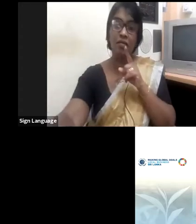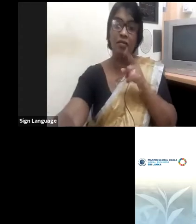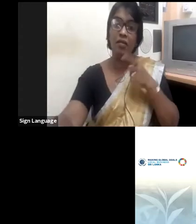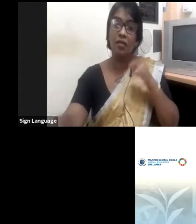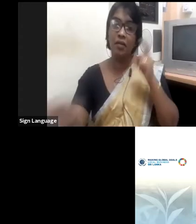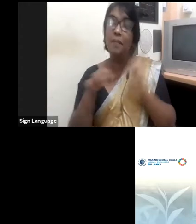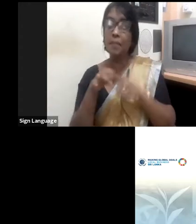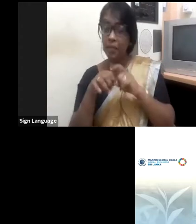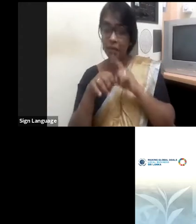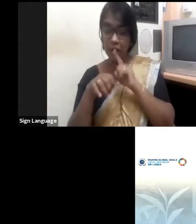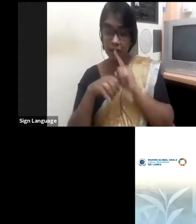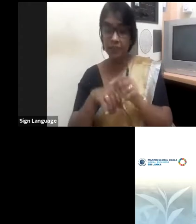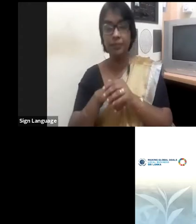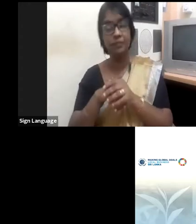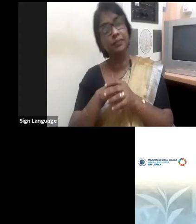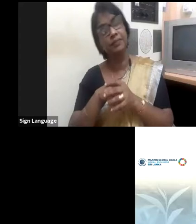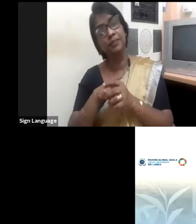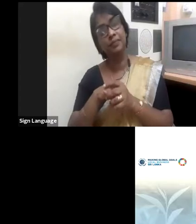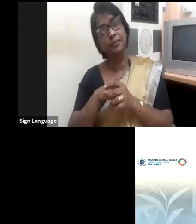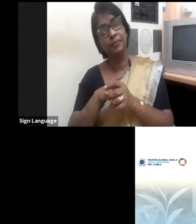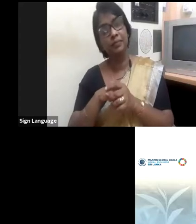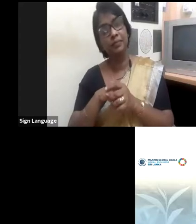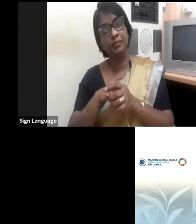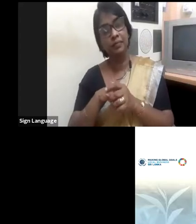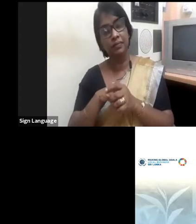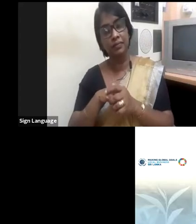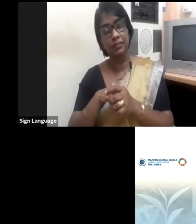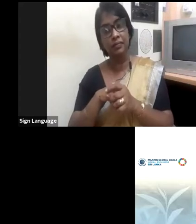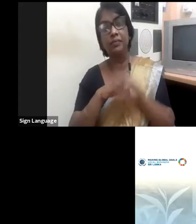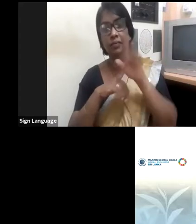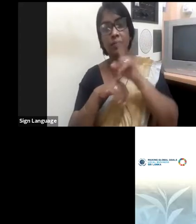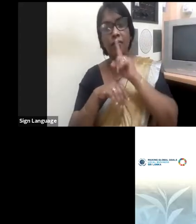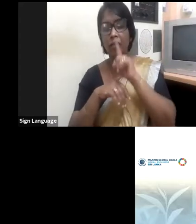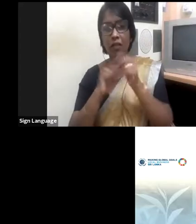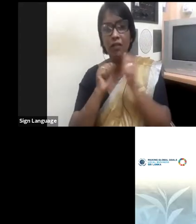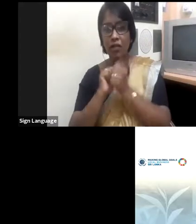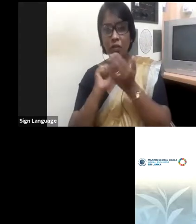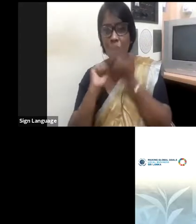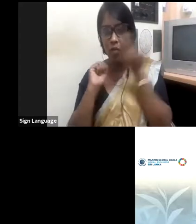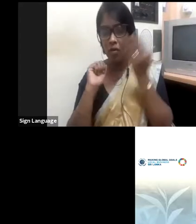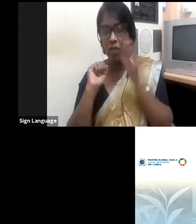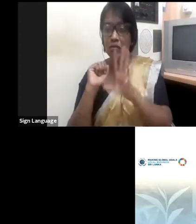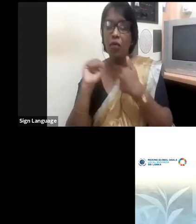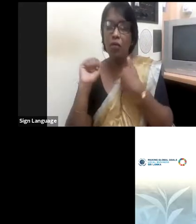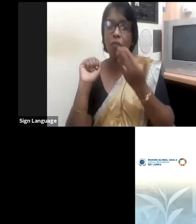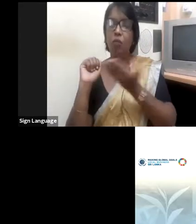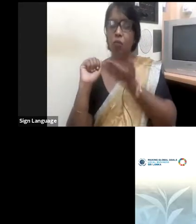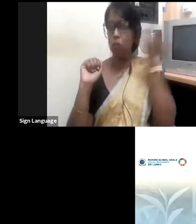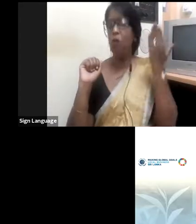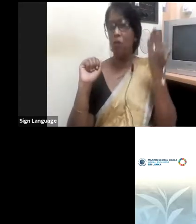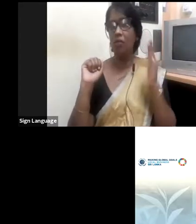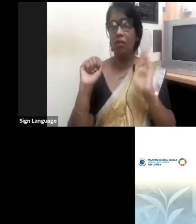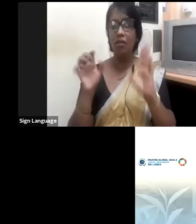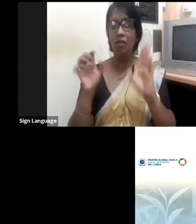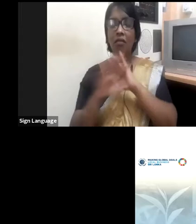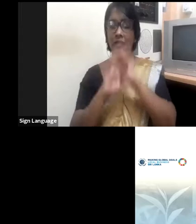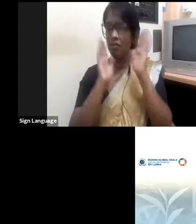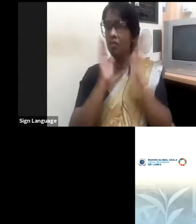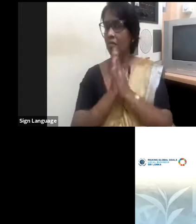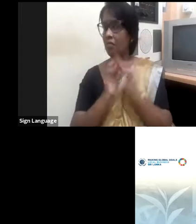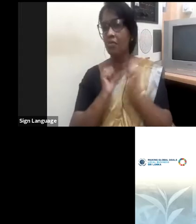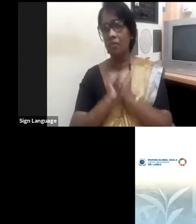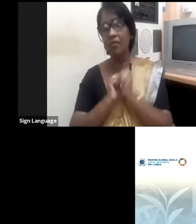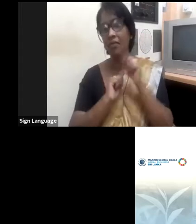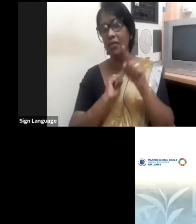let's ask her, let's ask her. And all the questioning that's going on is an example of what we refer to as